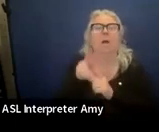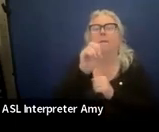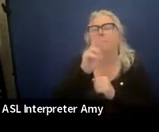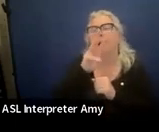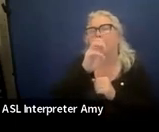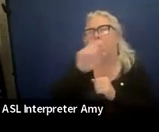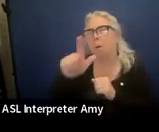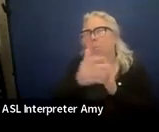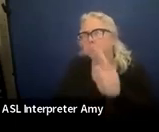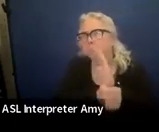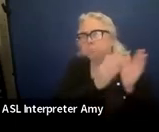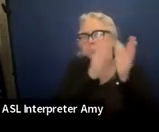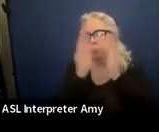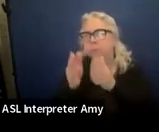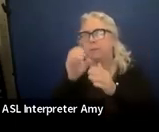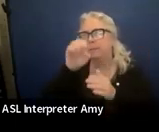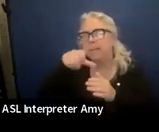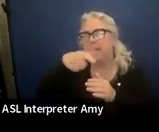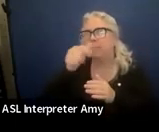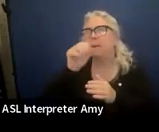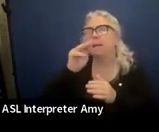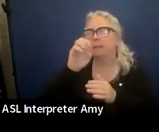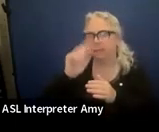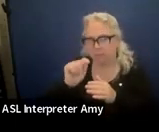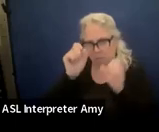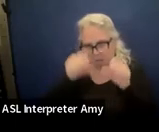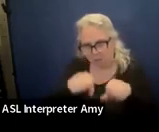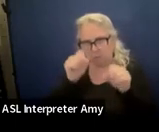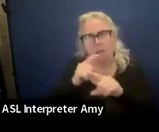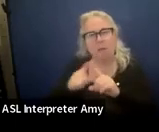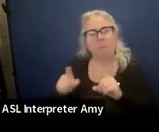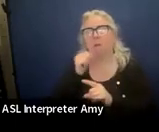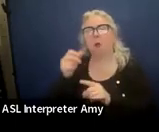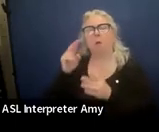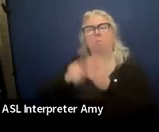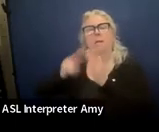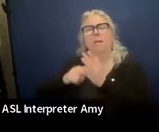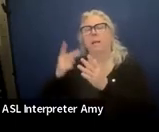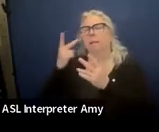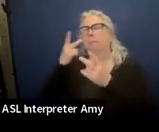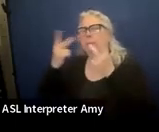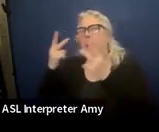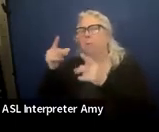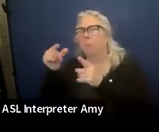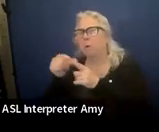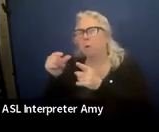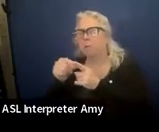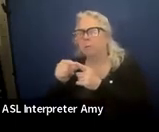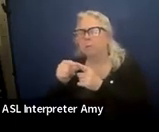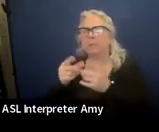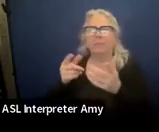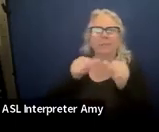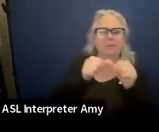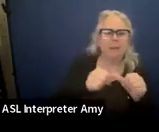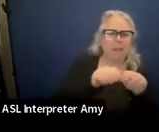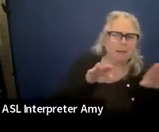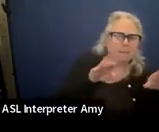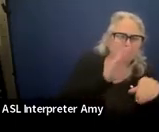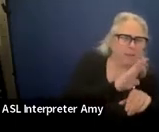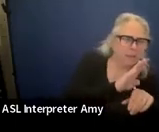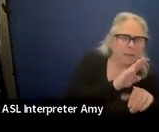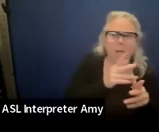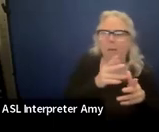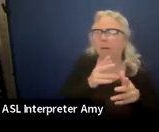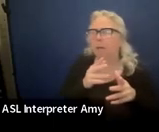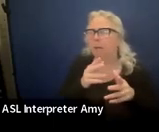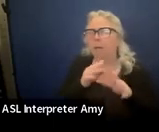segmenting and he's not reading the sight words? Did he master the goal? Did he not? Is he at level B? Is he still at level A? Where is he?